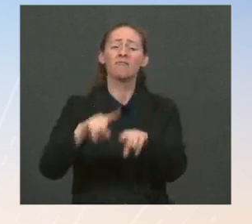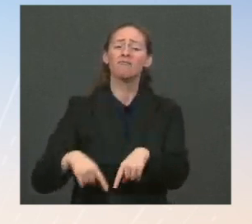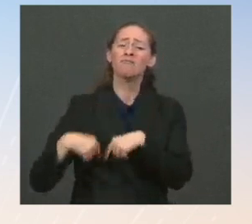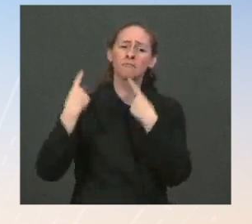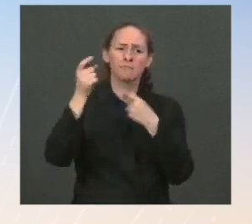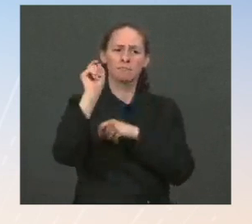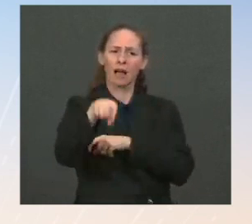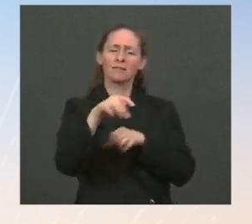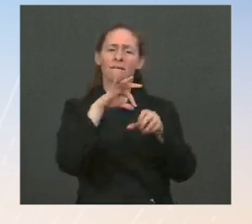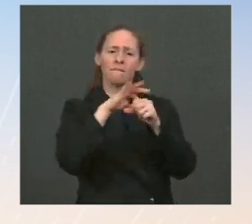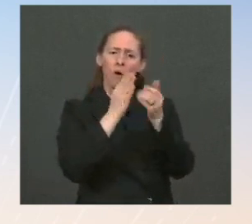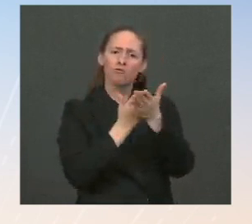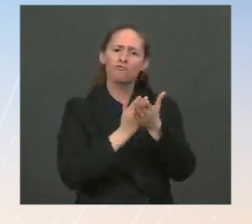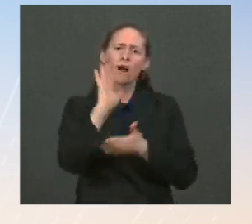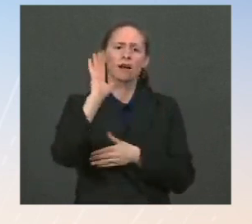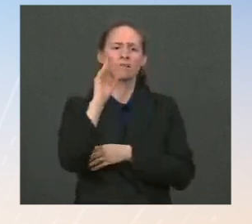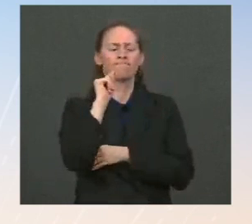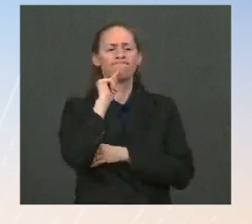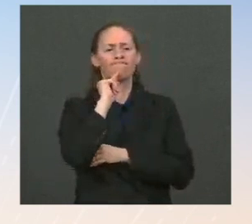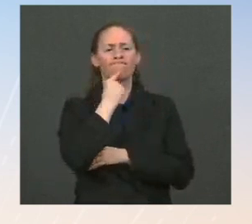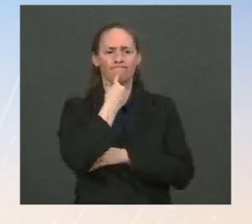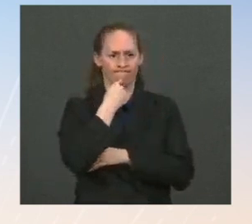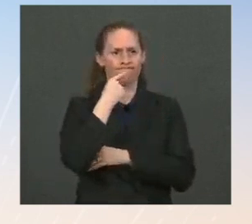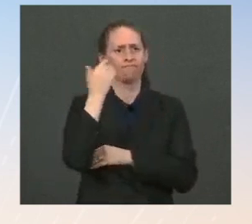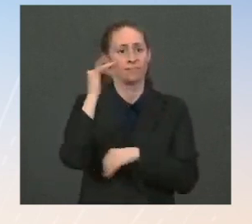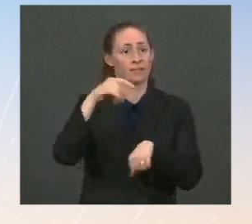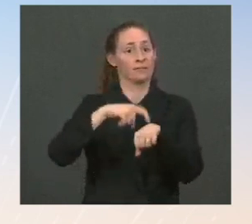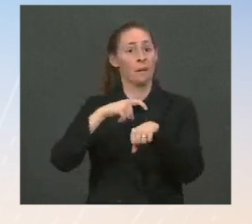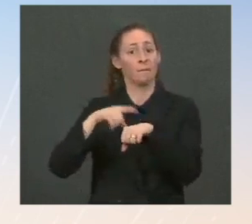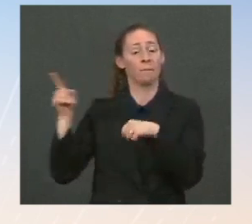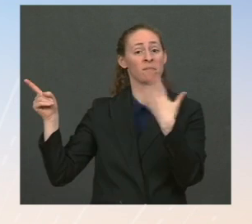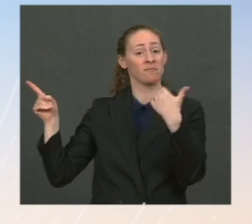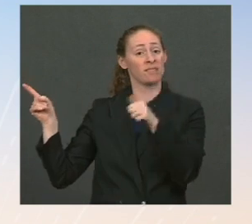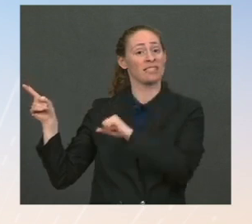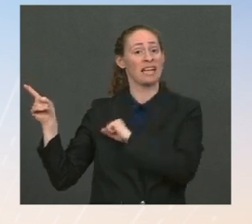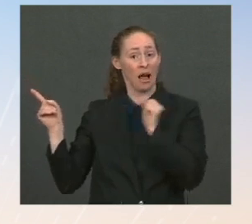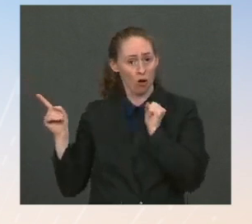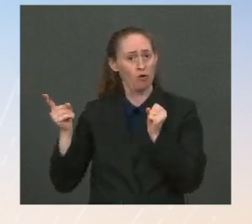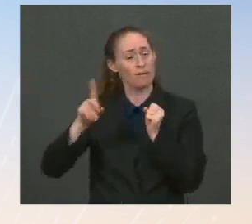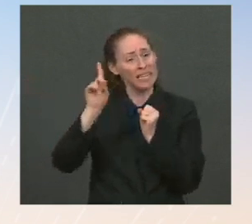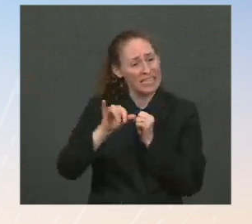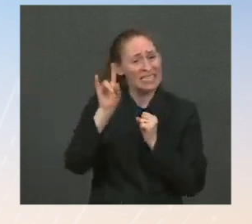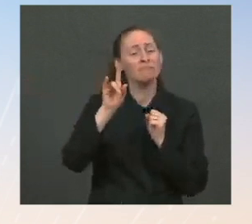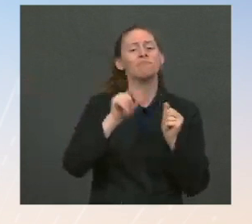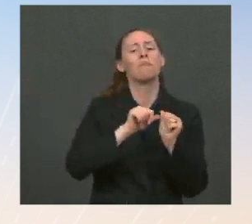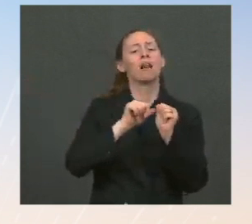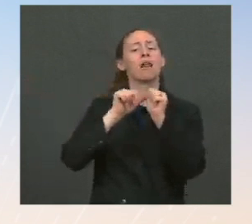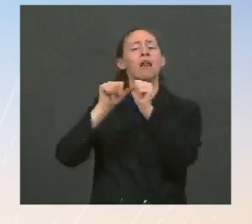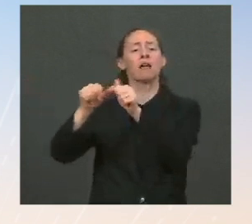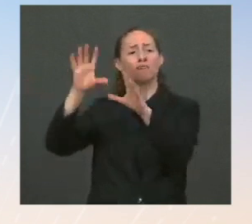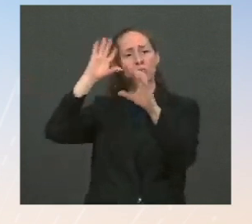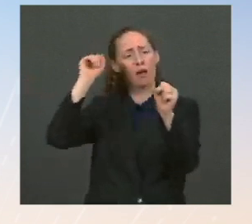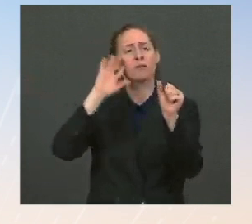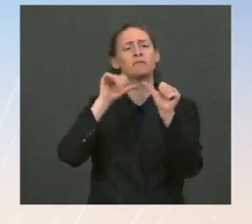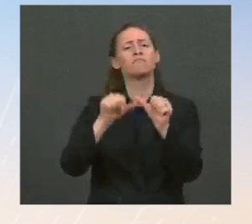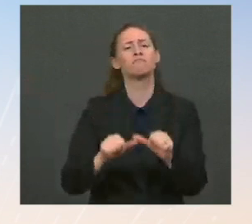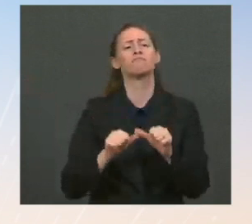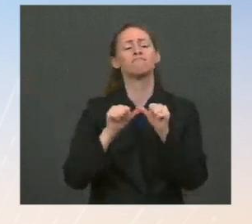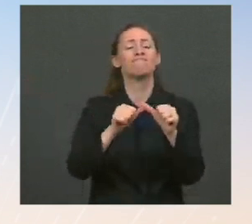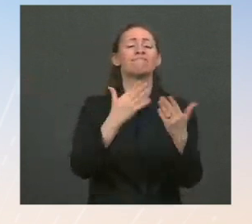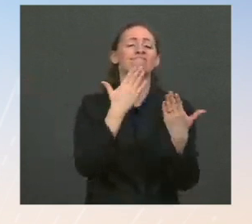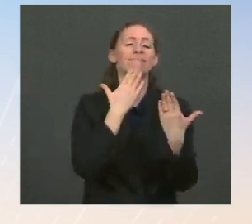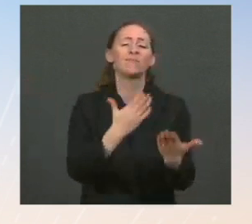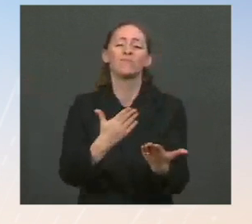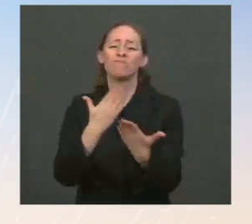so this is, he did this during his Senate years, and he'll continue doing it as President. The Thank you. The Great. Thanks. Thank you.